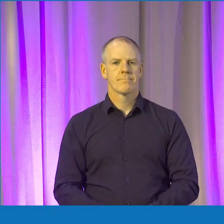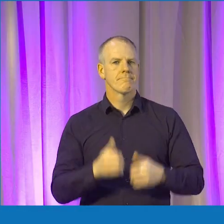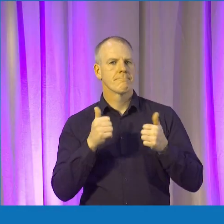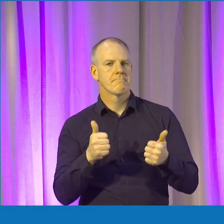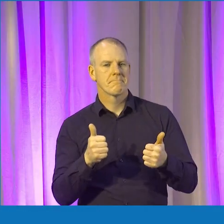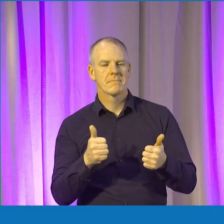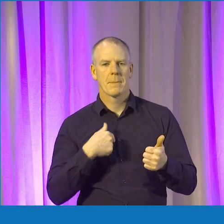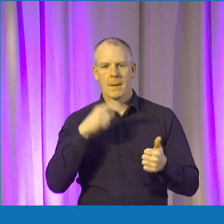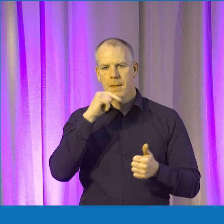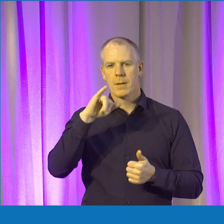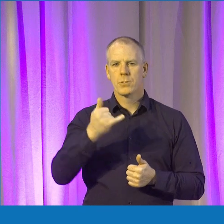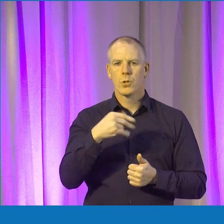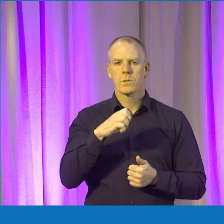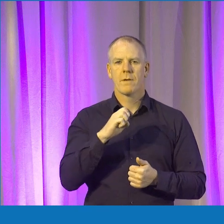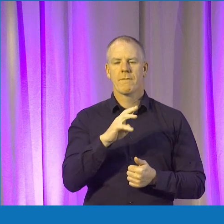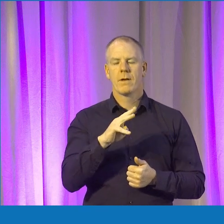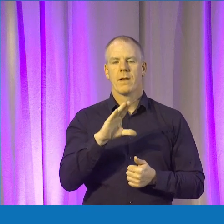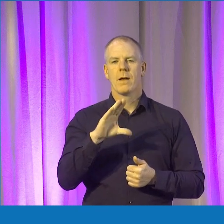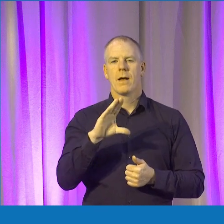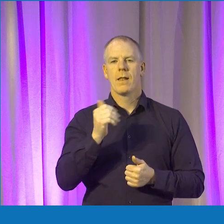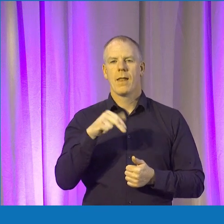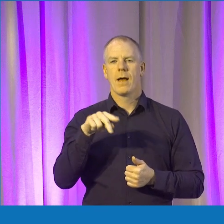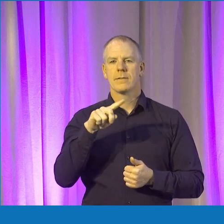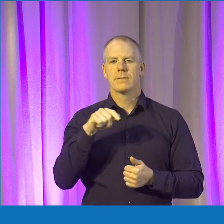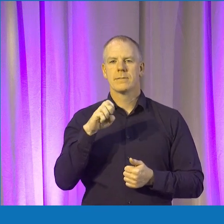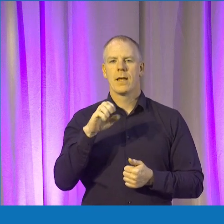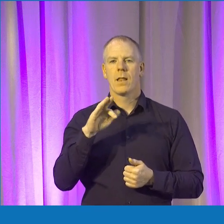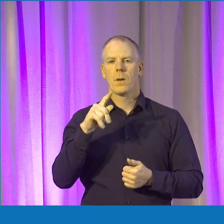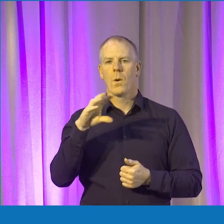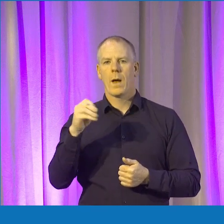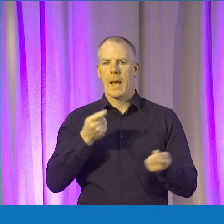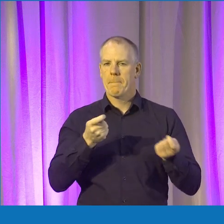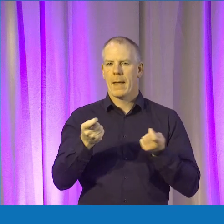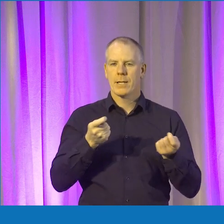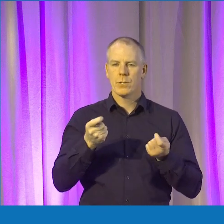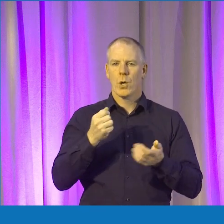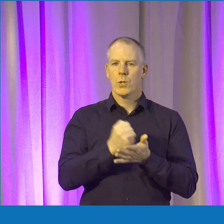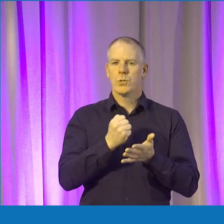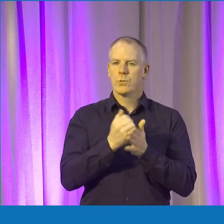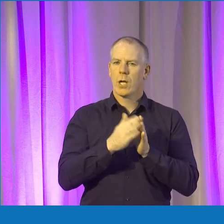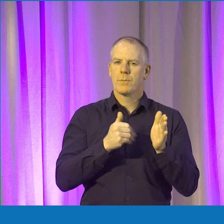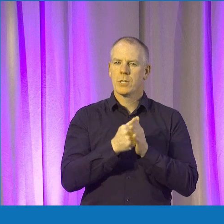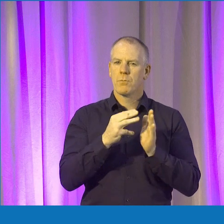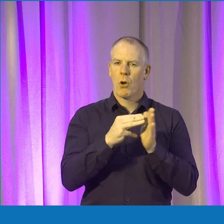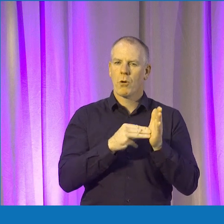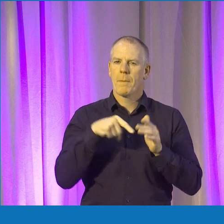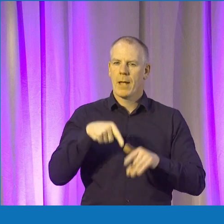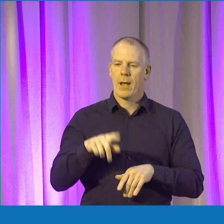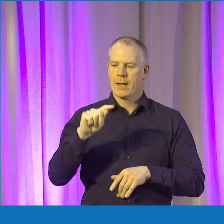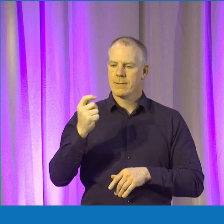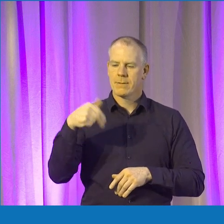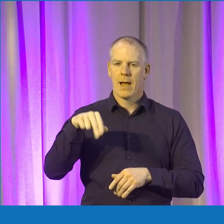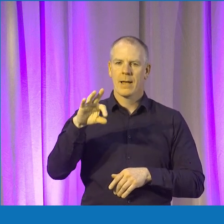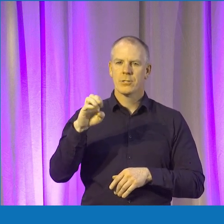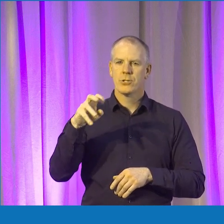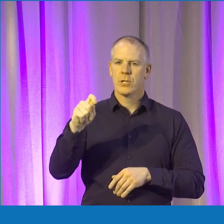Hello, everyone. My name is Joseph Lanzalotta, and I manage the student entrepreneurship program here at Tangent, Trinity's ideas workspace. Today, we're going to be